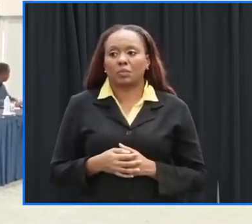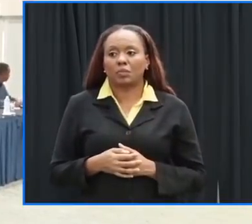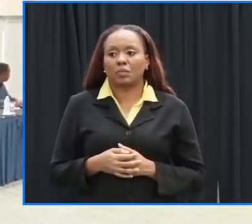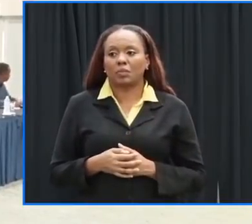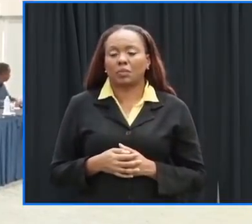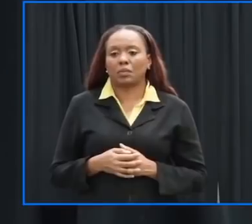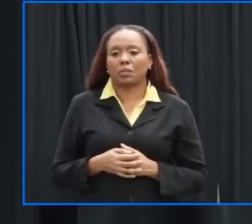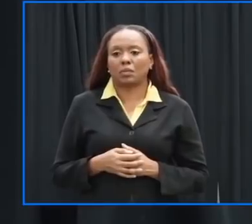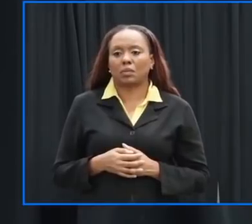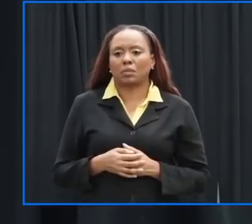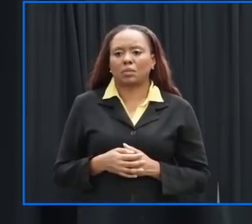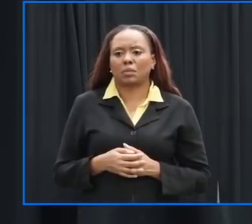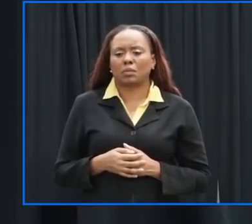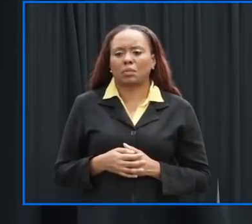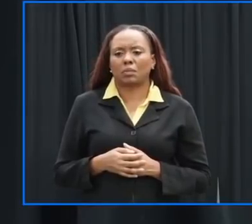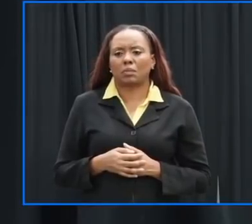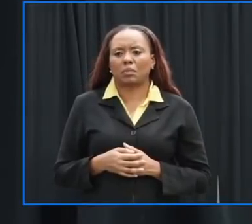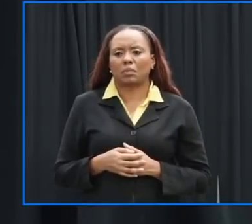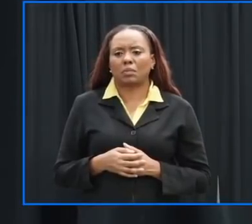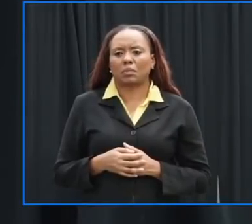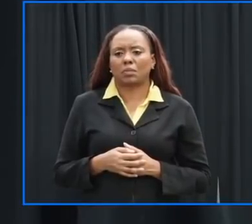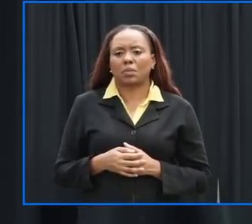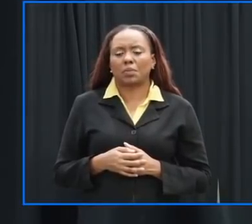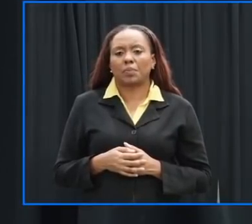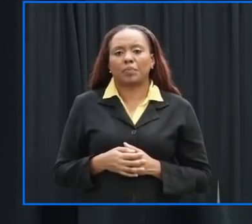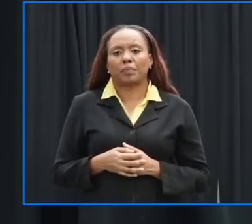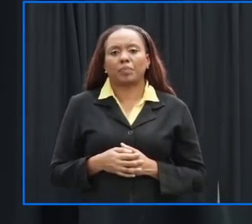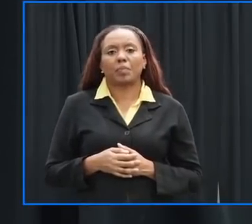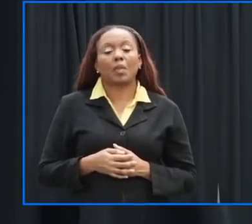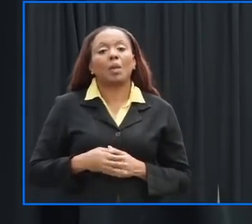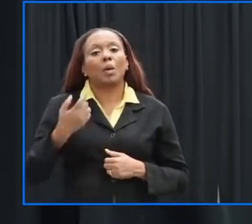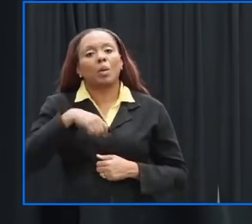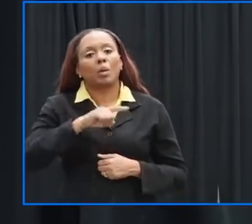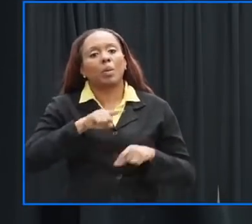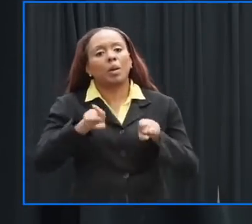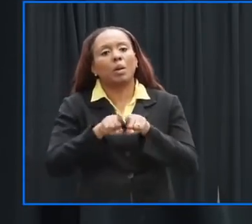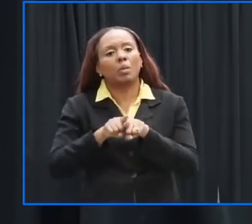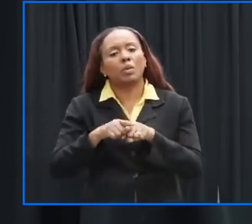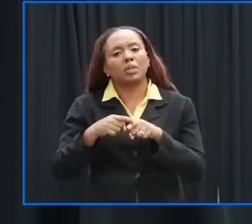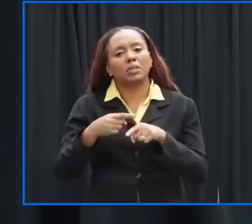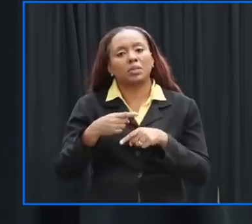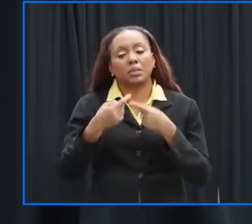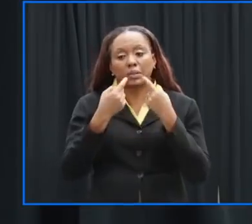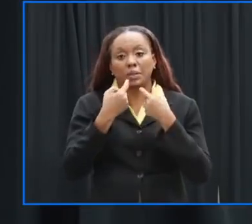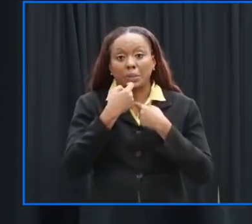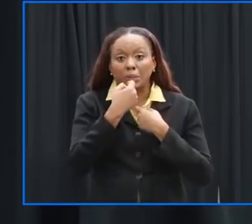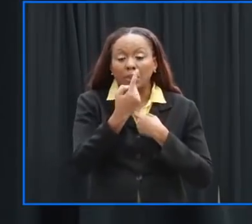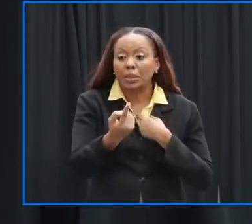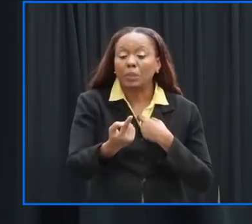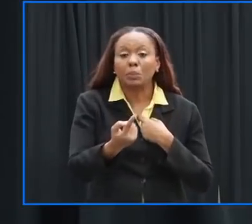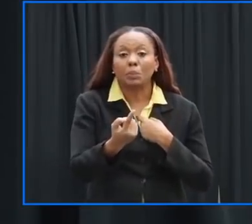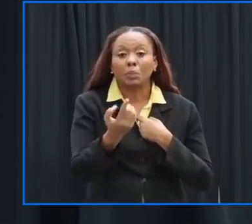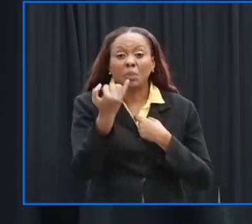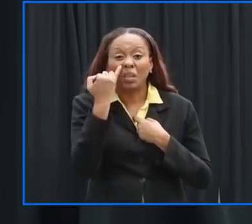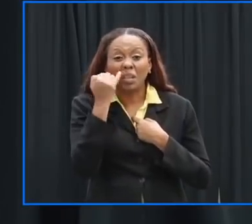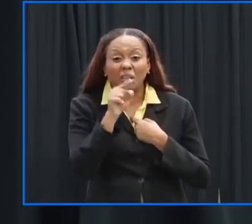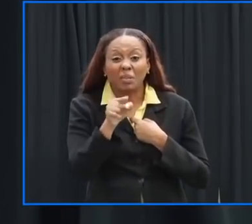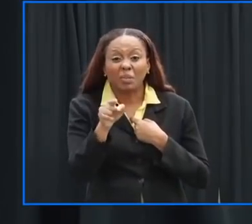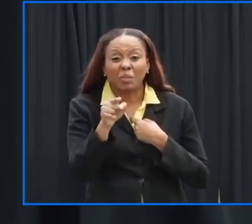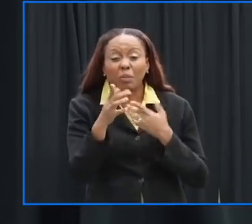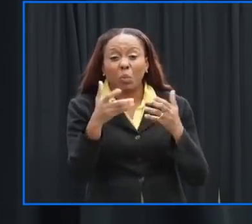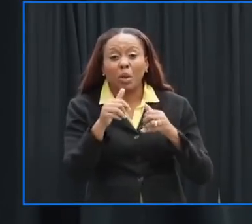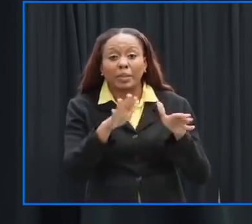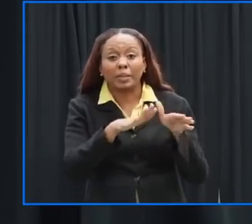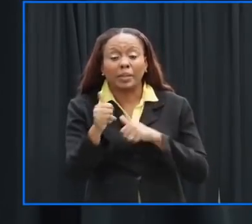so we always in for encourage persons to go to family first but if you don't have any family or friends that you can stay